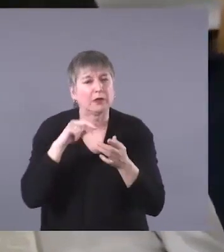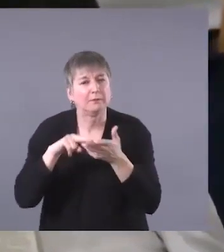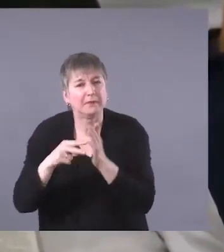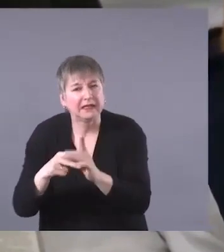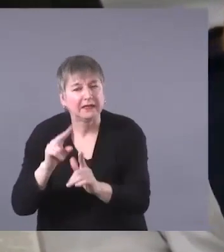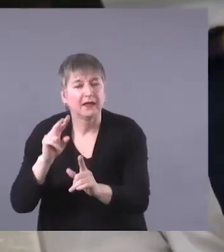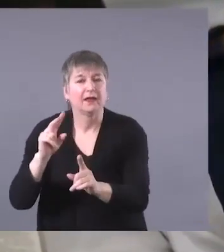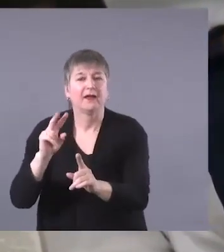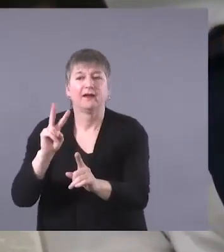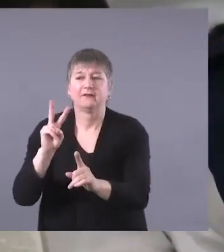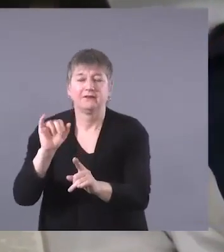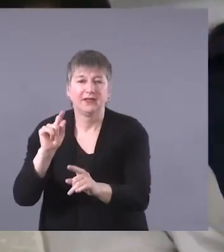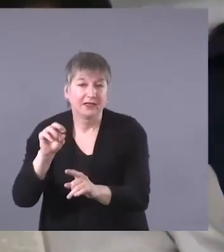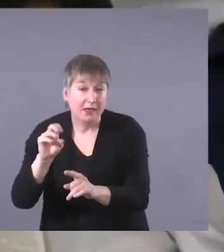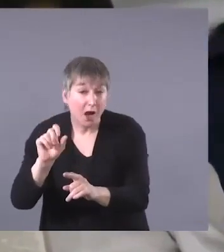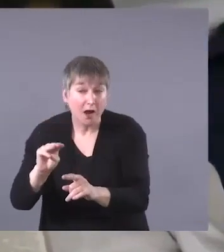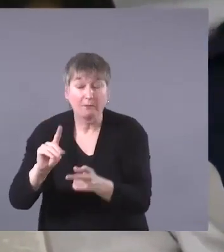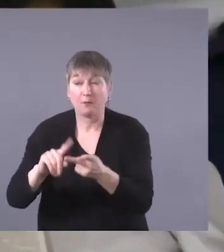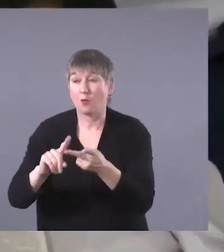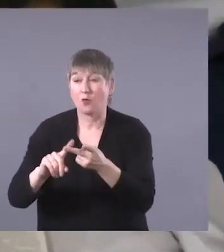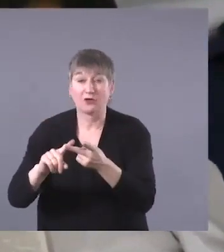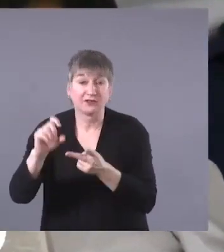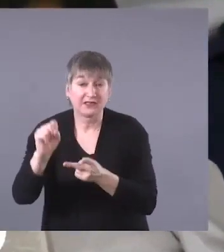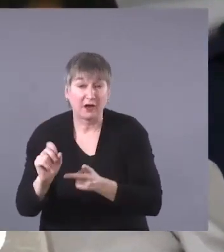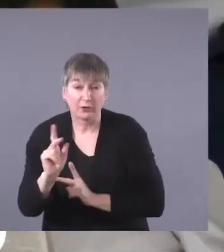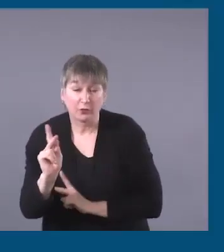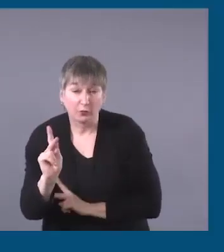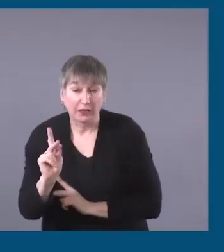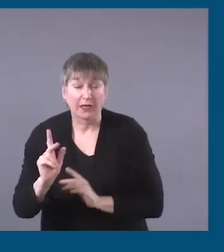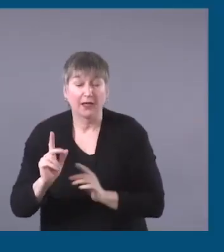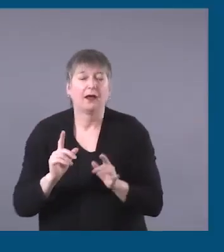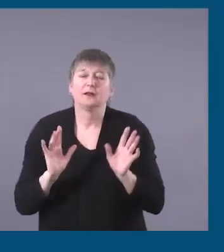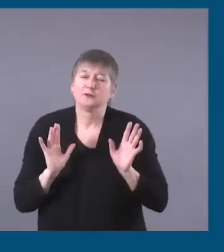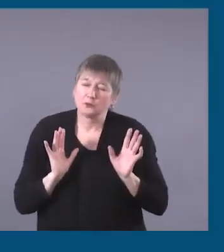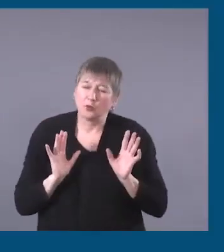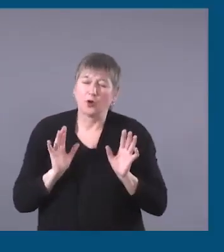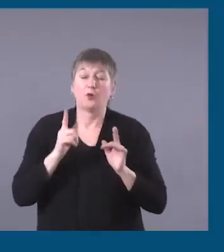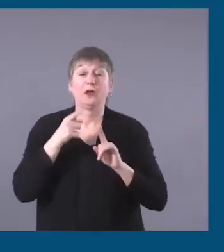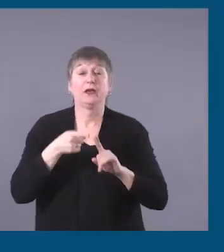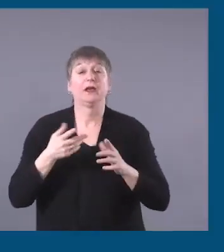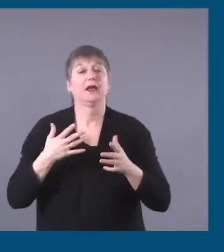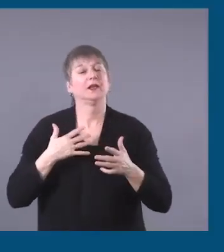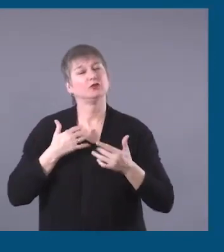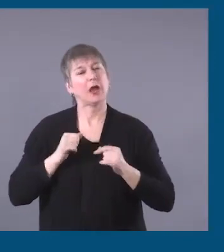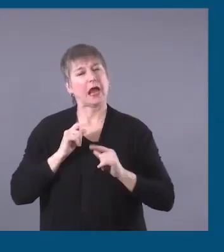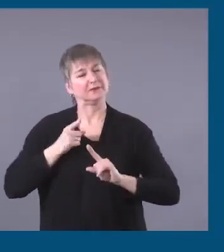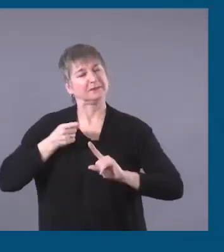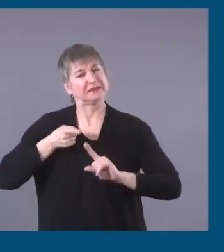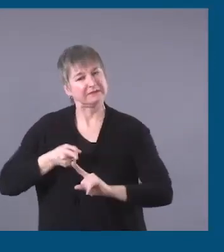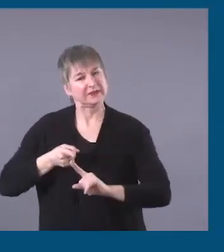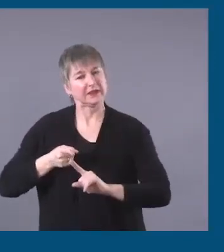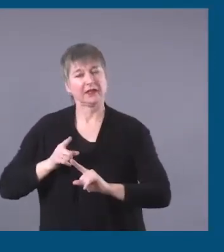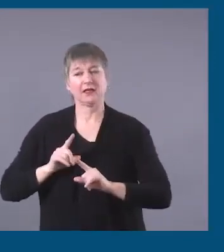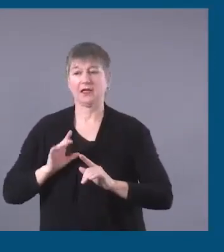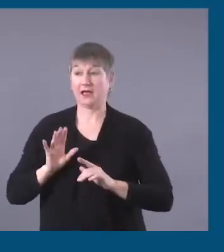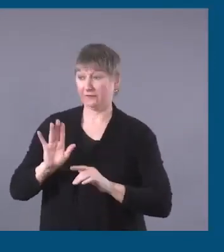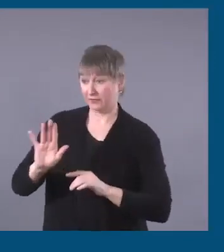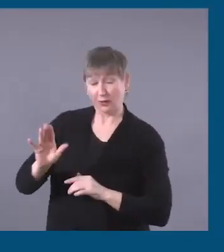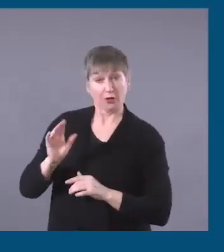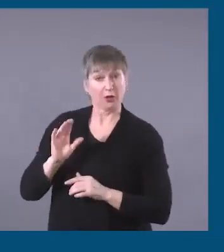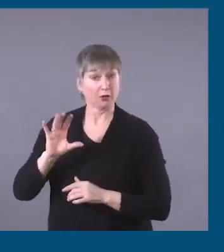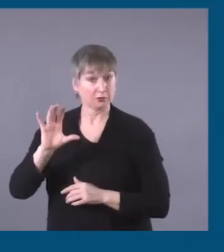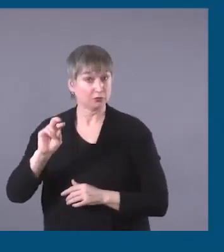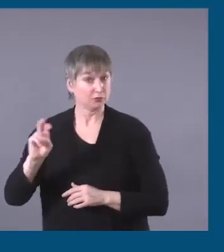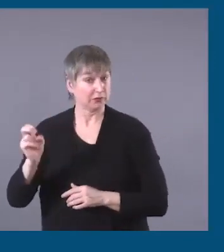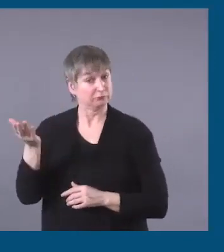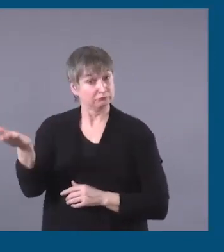It works sometimes, but if you use it all the time, it just sounds wrong. The rule of thumb is to be as specific as possible. If somebody's Cree, it's okay